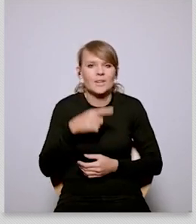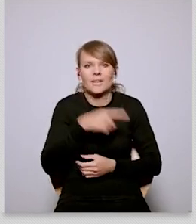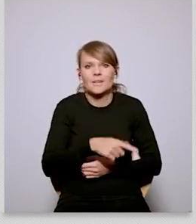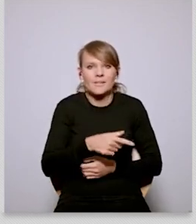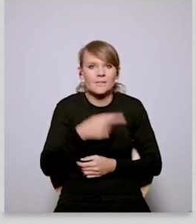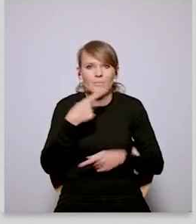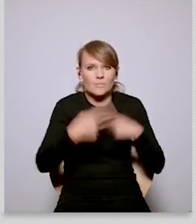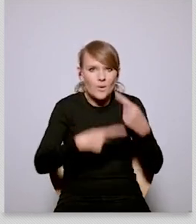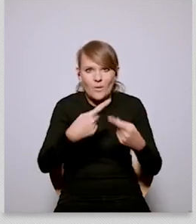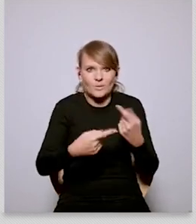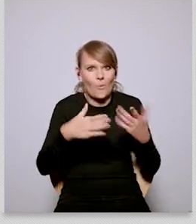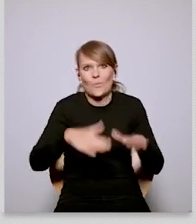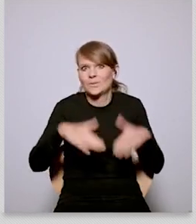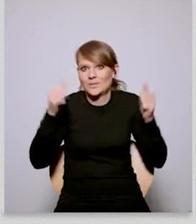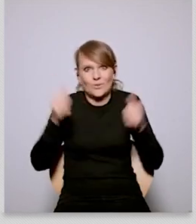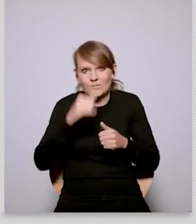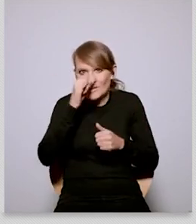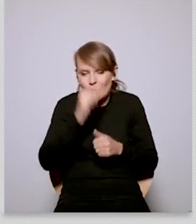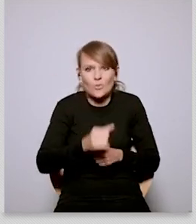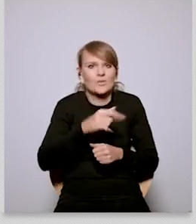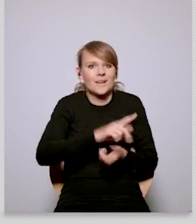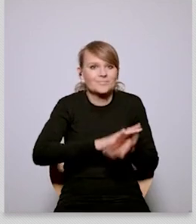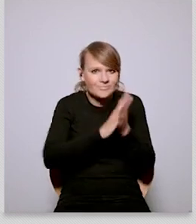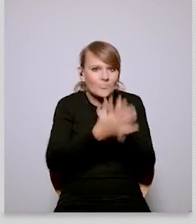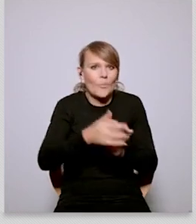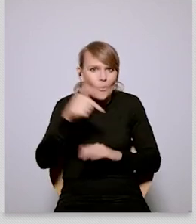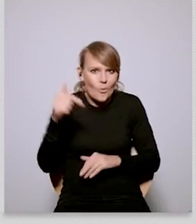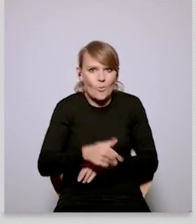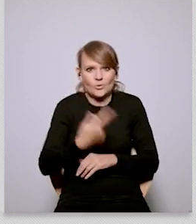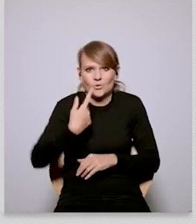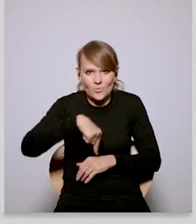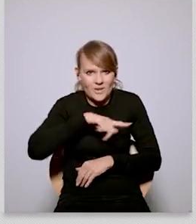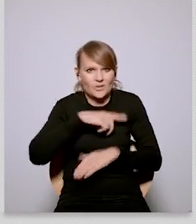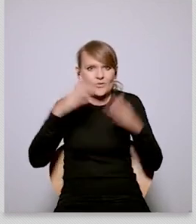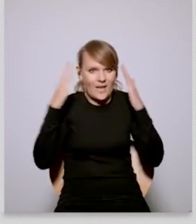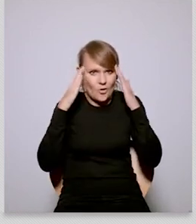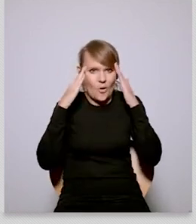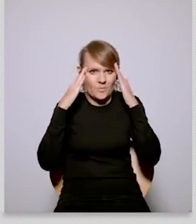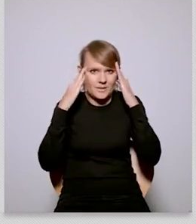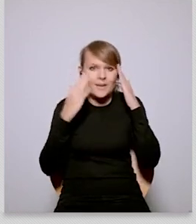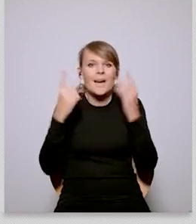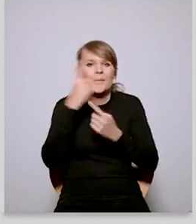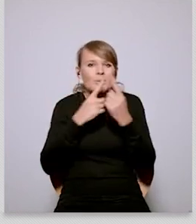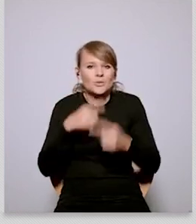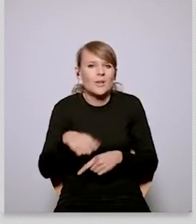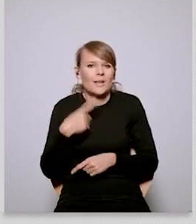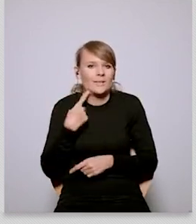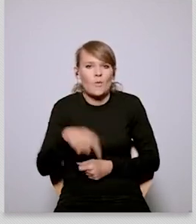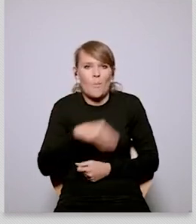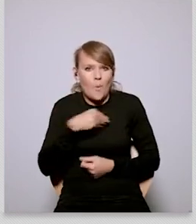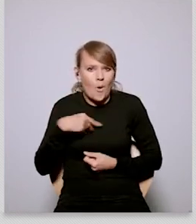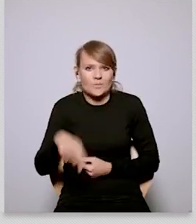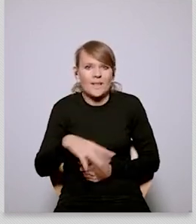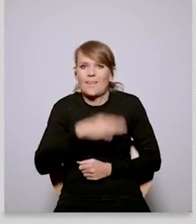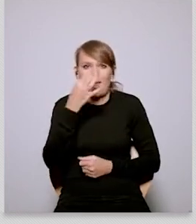research project that philip pasdersky talked about but the green transition it is something that must